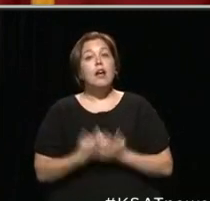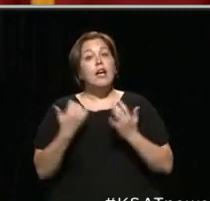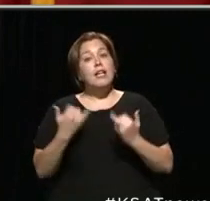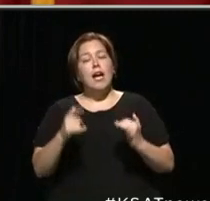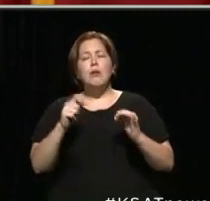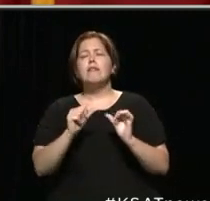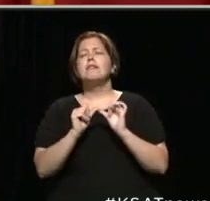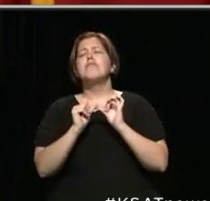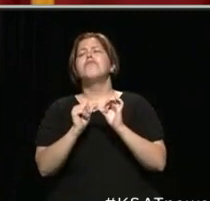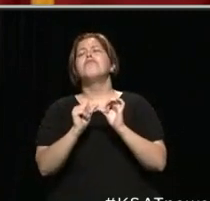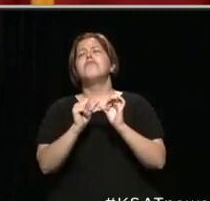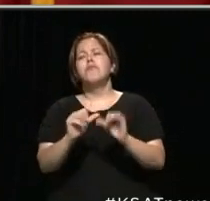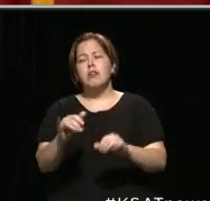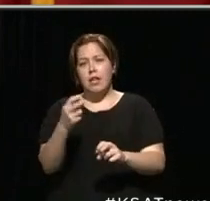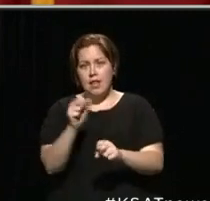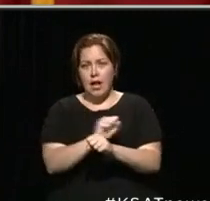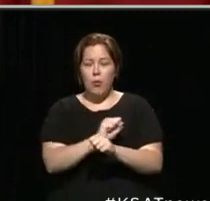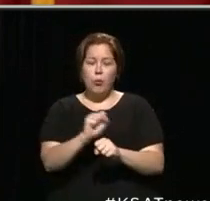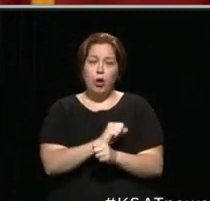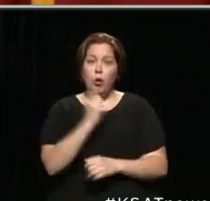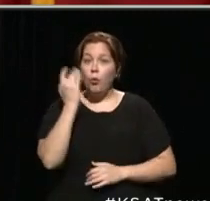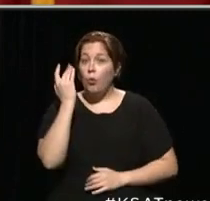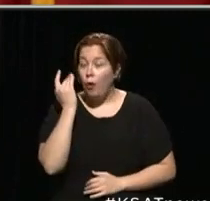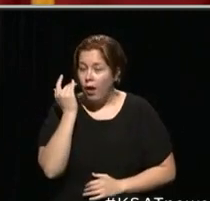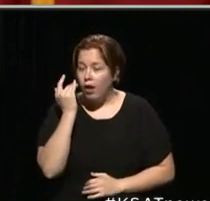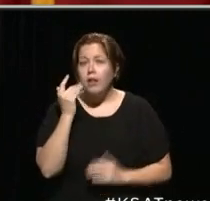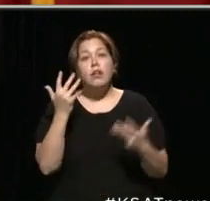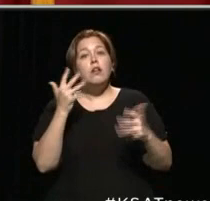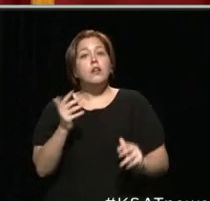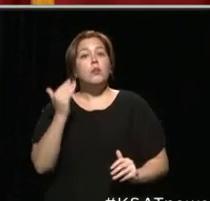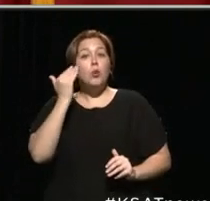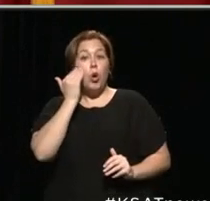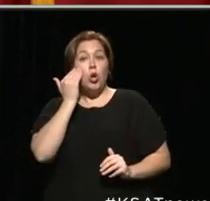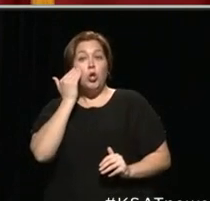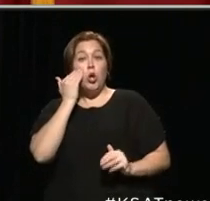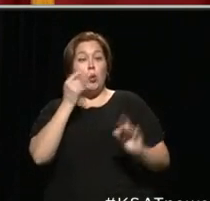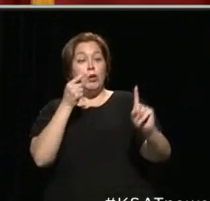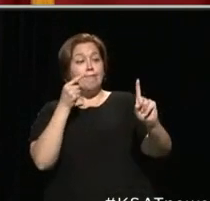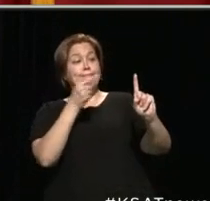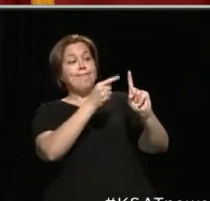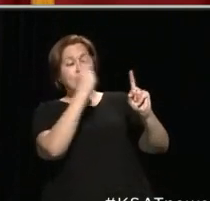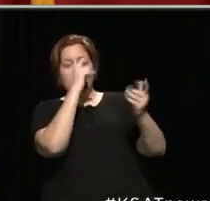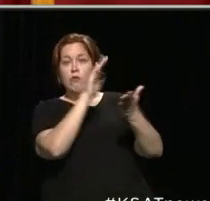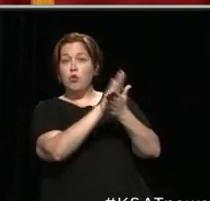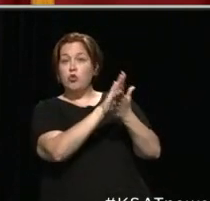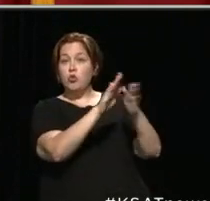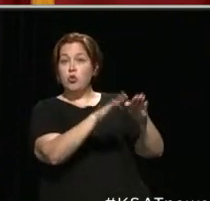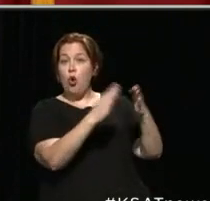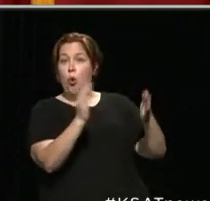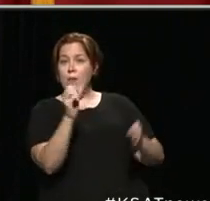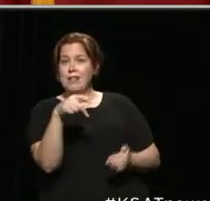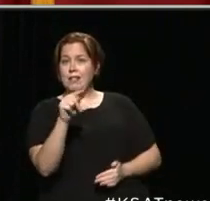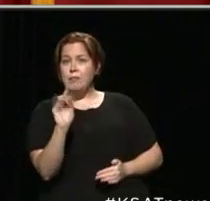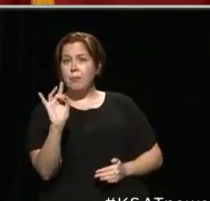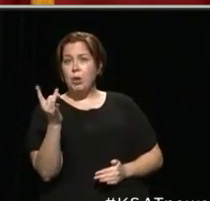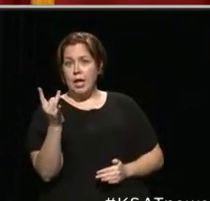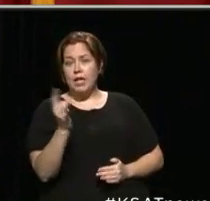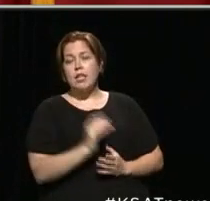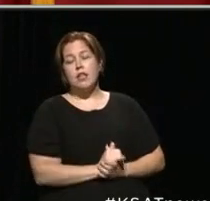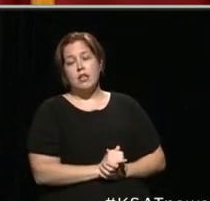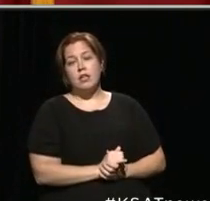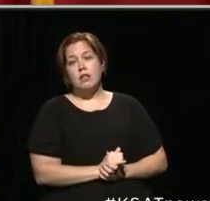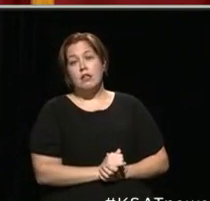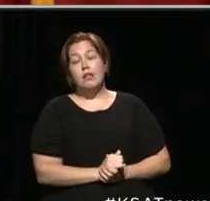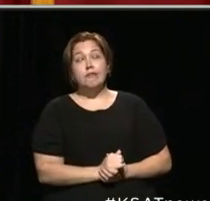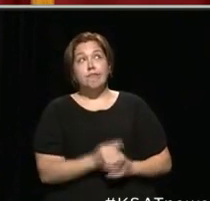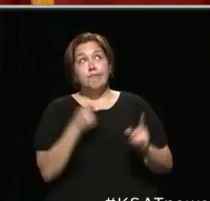have to continue that work, because we know that we're shooting for schools to open on September the 8th, and